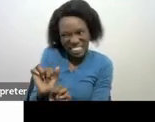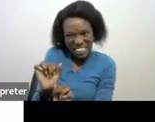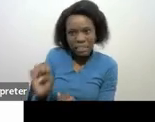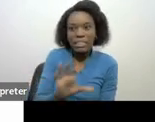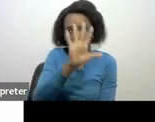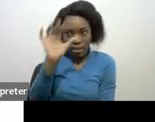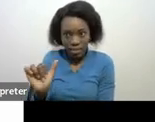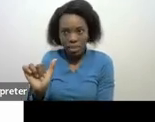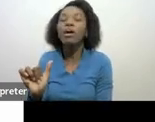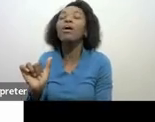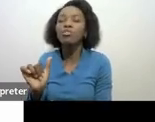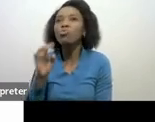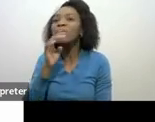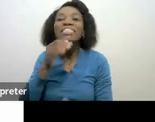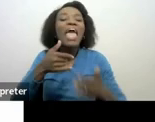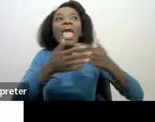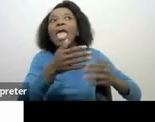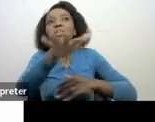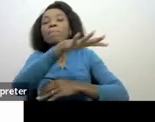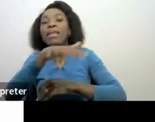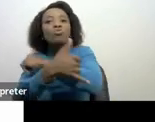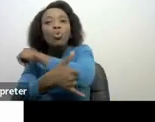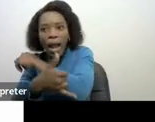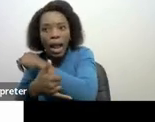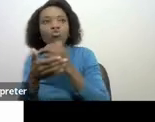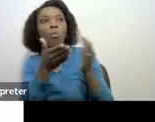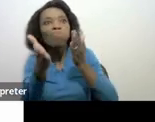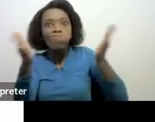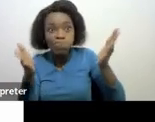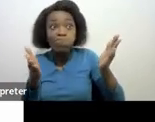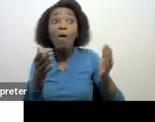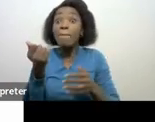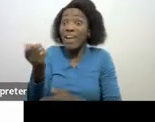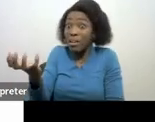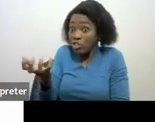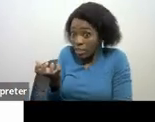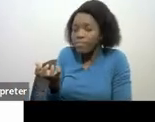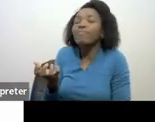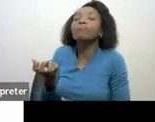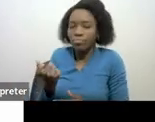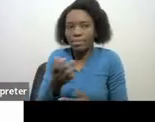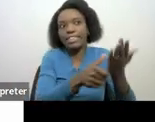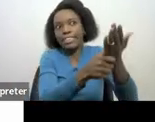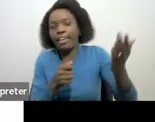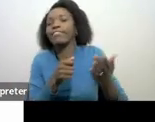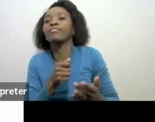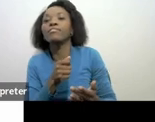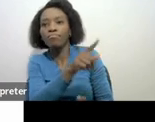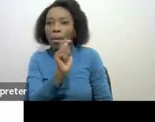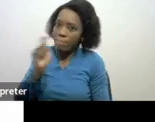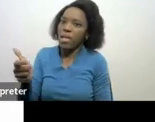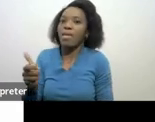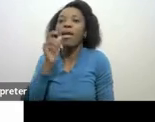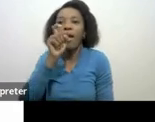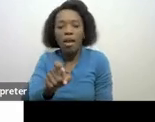Republic of South Africa, it is where he's a permanent home or where will he, she, or return to the job if it's